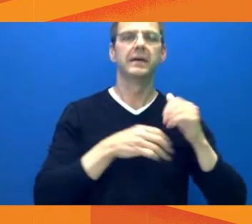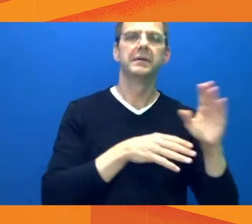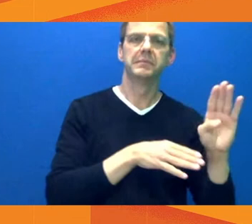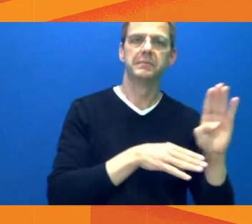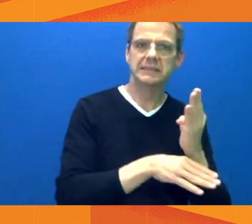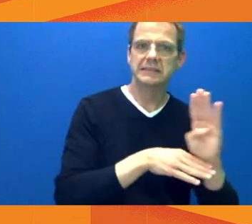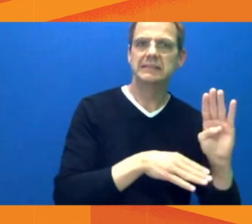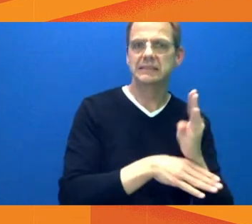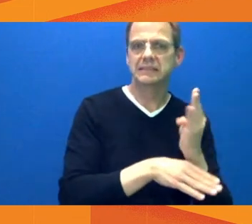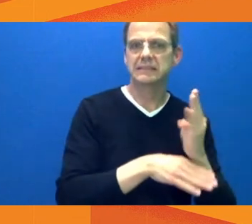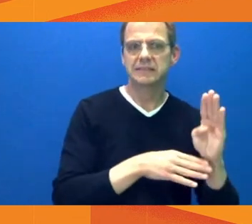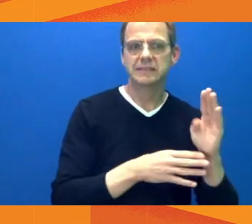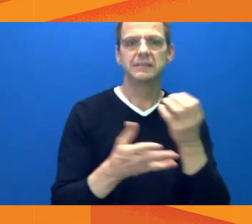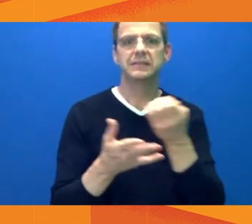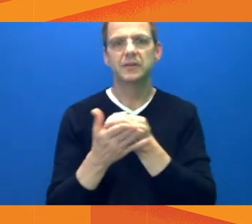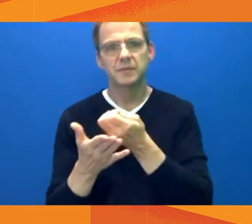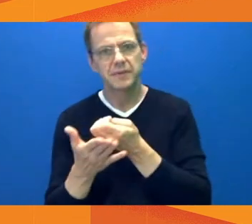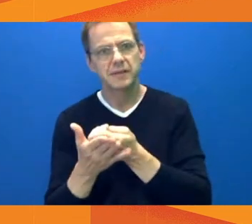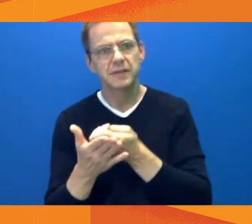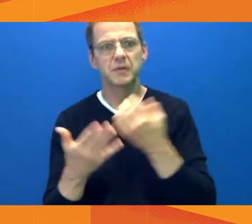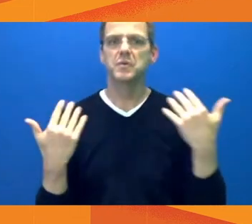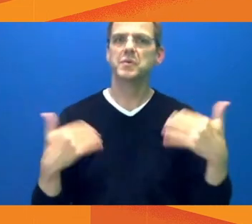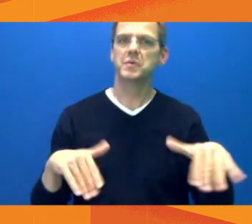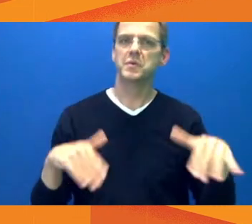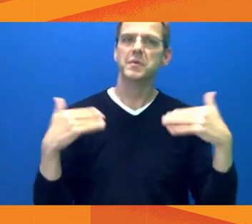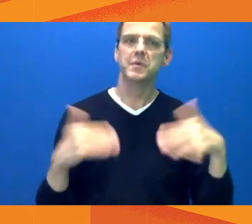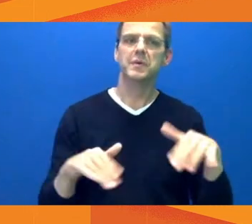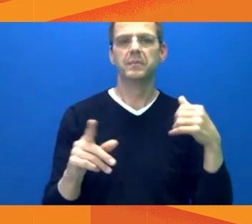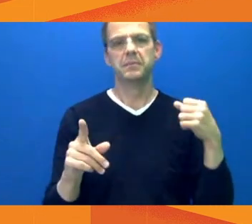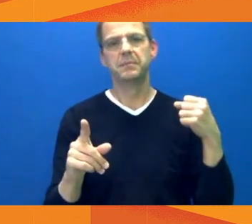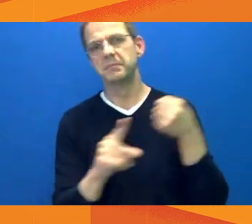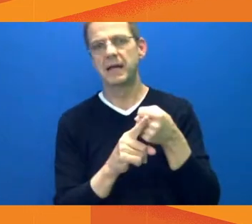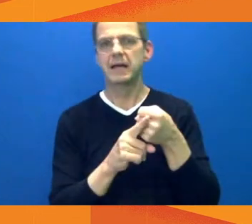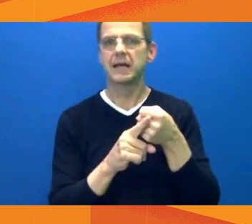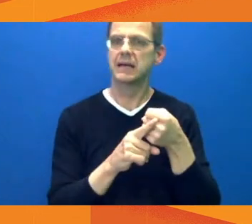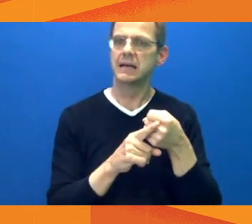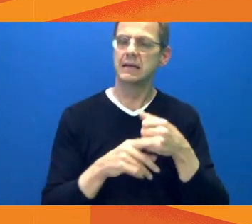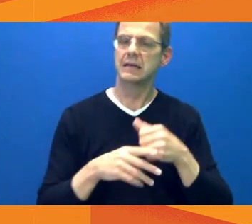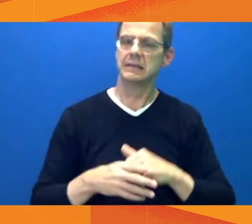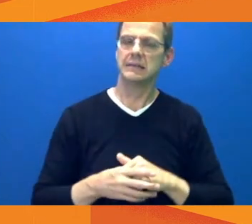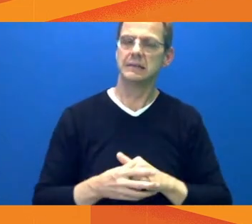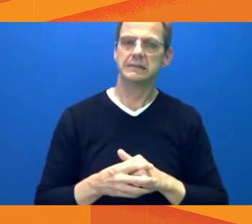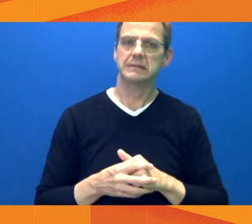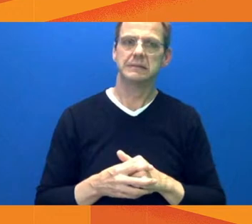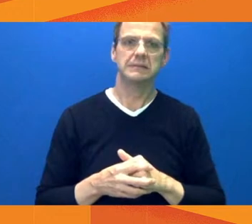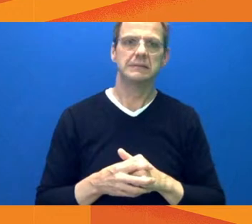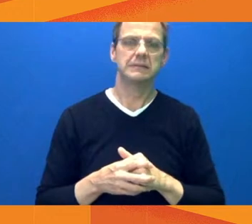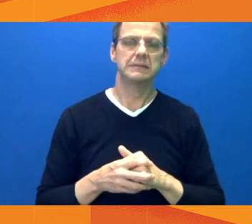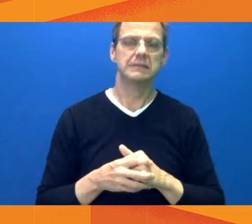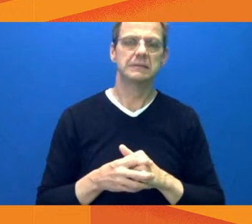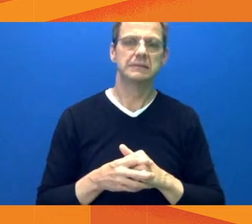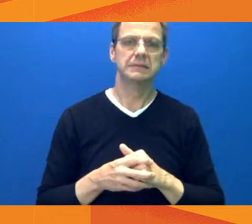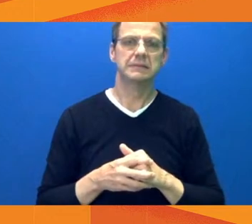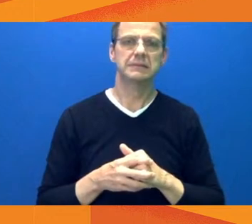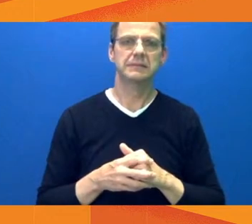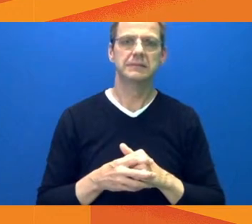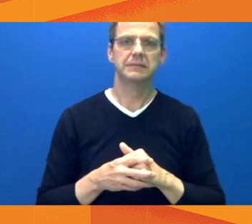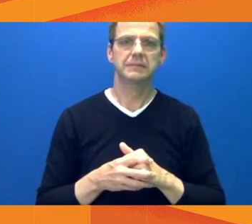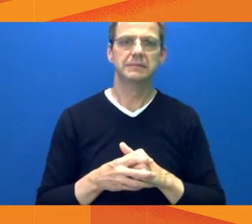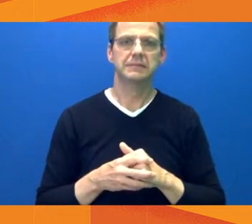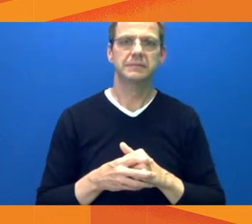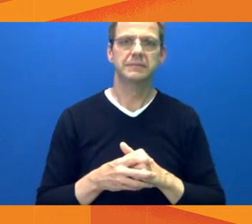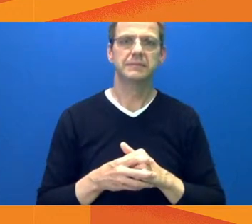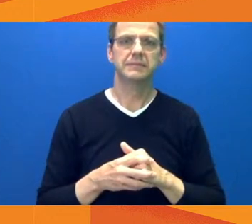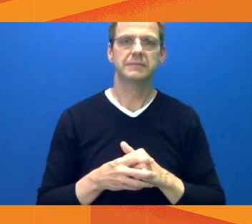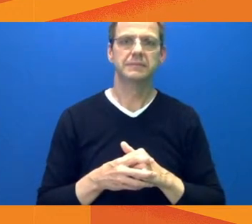restrictions so that we can get this third wave under control. Restarting our city, restarting our economy depends on getting this